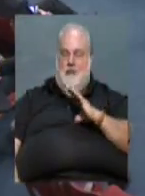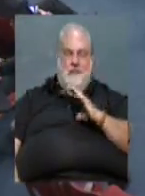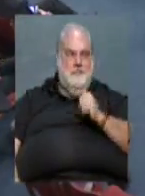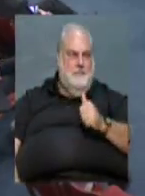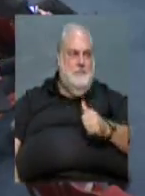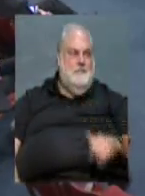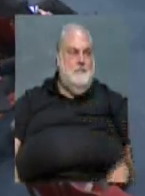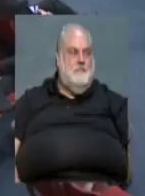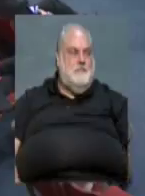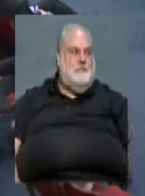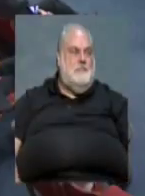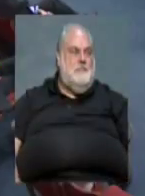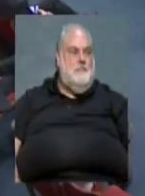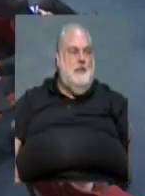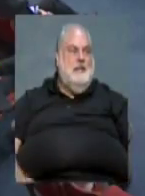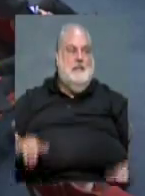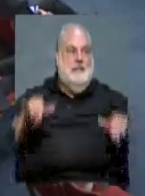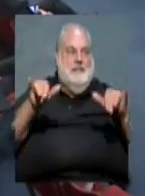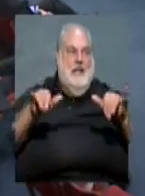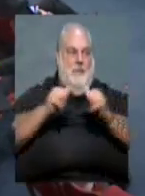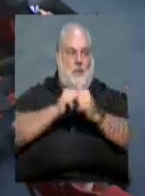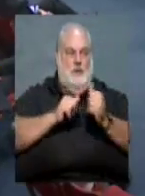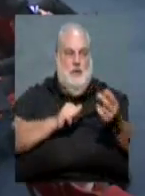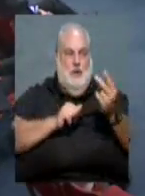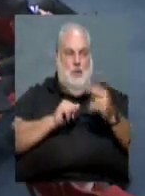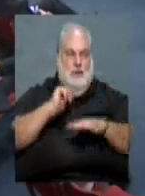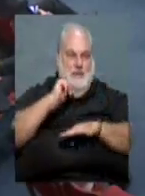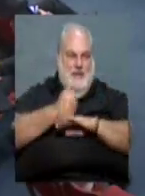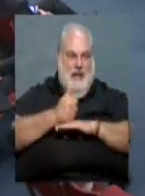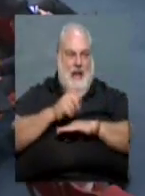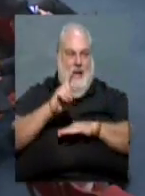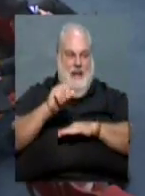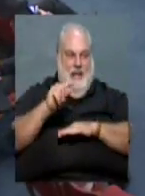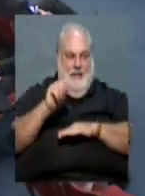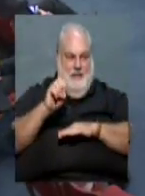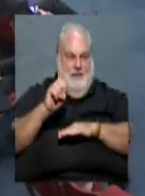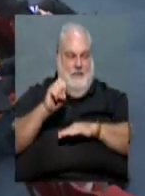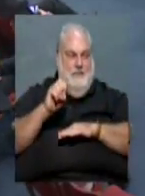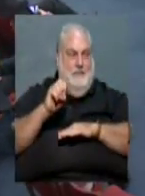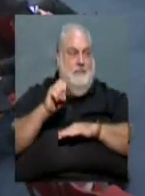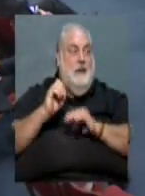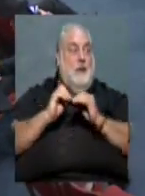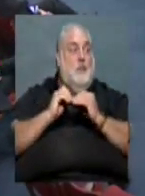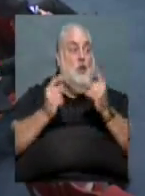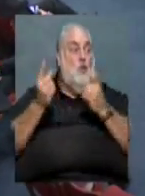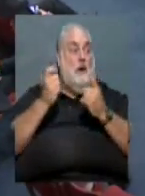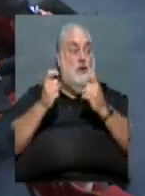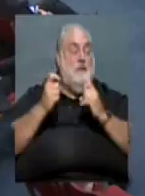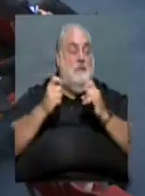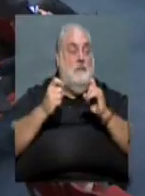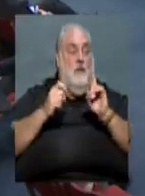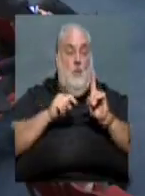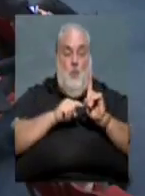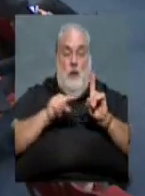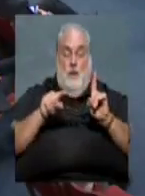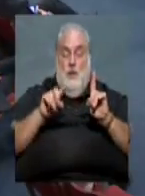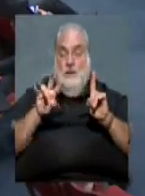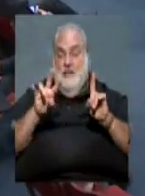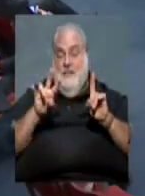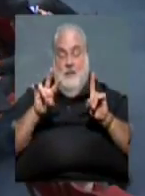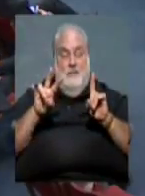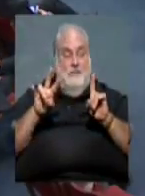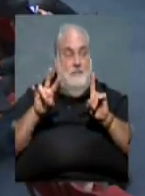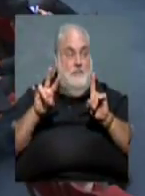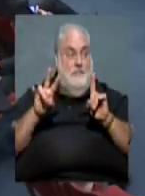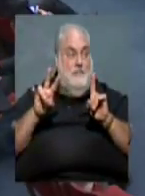Yeah, that'll fine. That'll right. And that's the same with item two. We're just setting a date. Are there any other questions on resolutions one through seven?